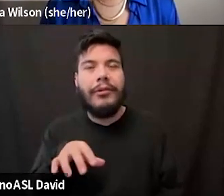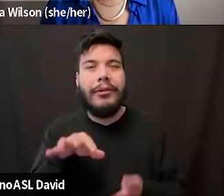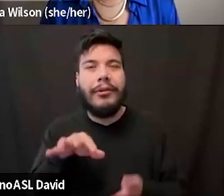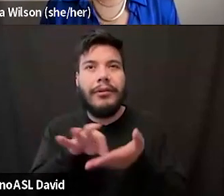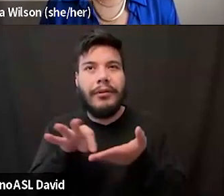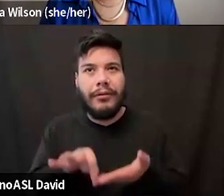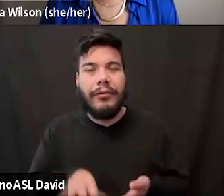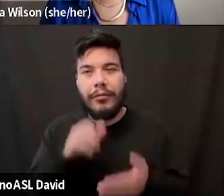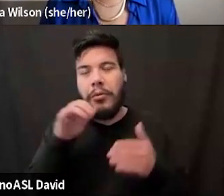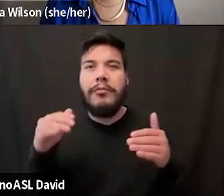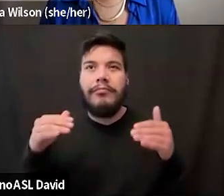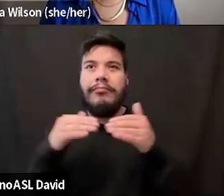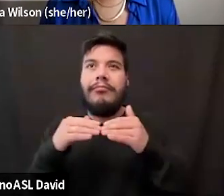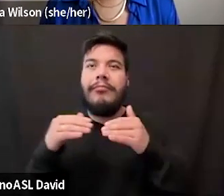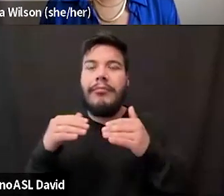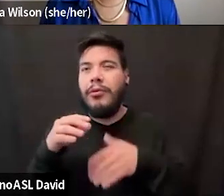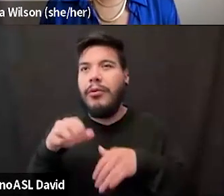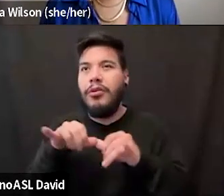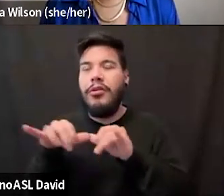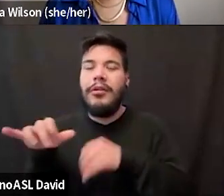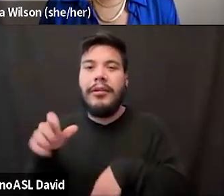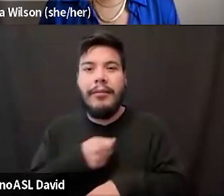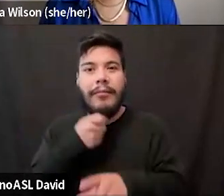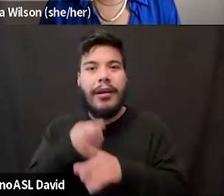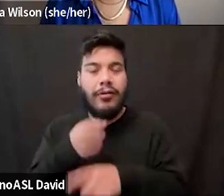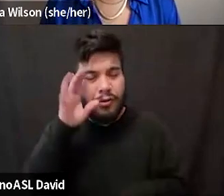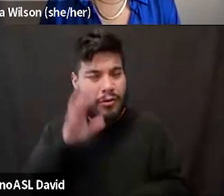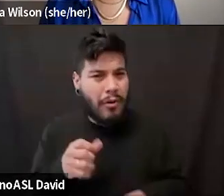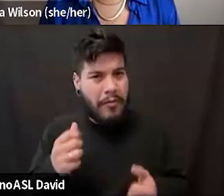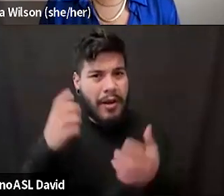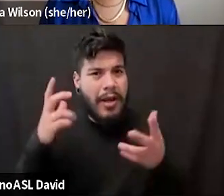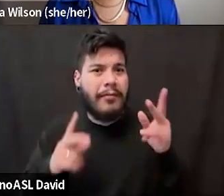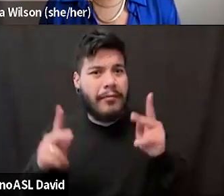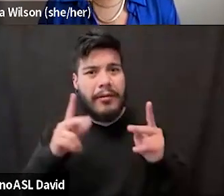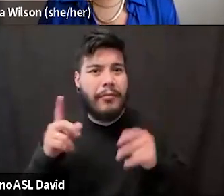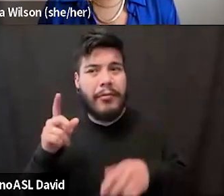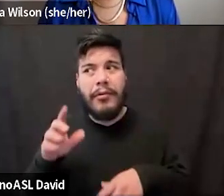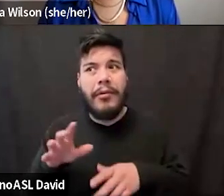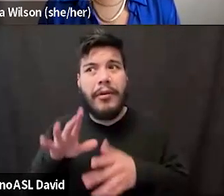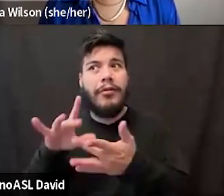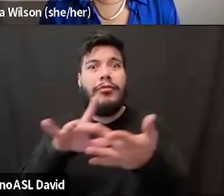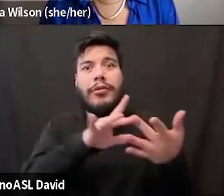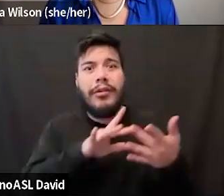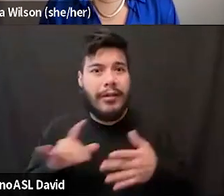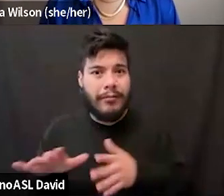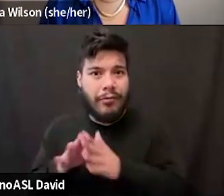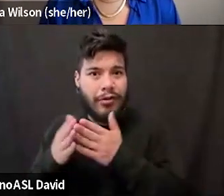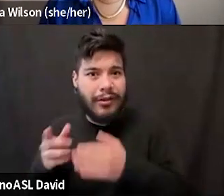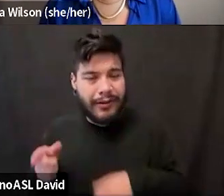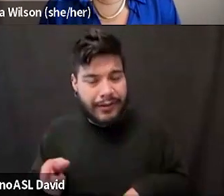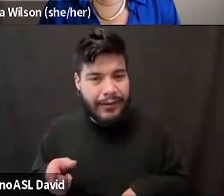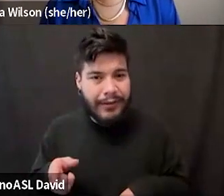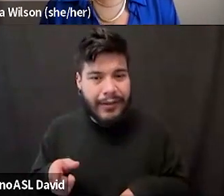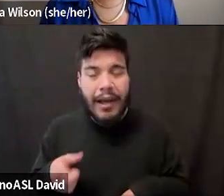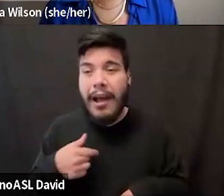impact, but you said you'd hope to reach 500 people. Do you have any sense of how many people the book has reached in the year that it's been out now? I've stopped